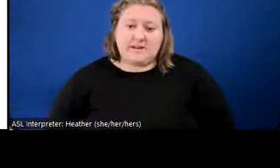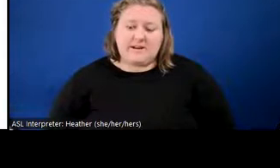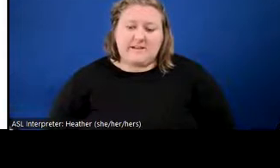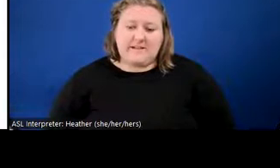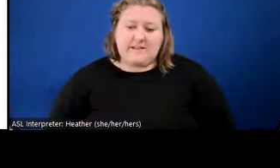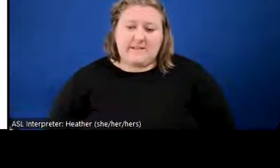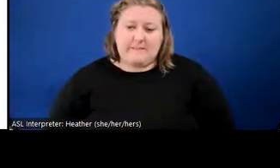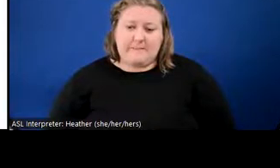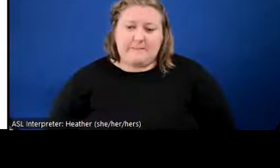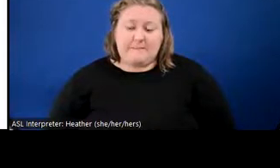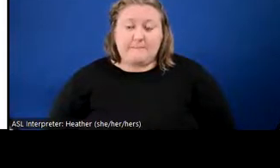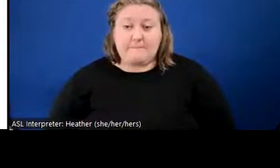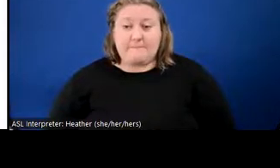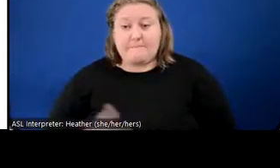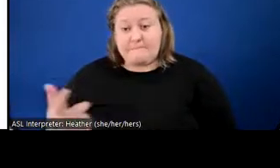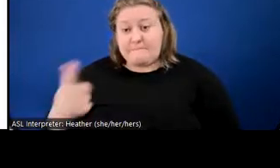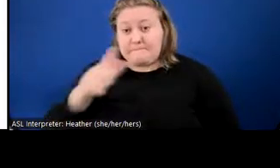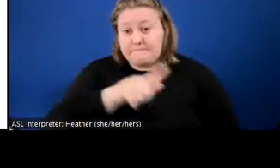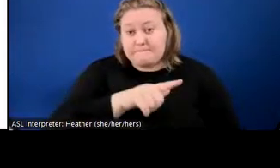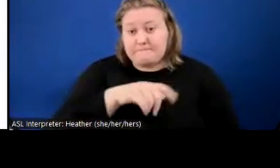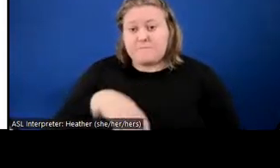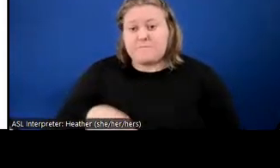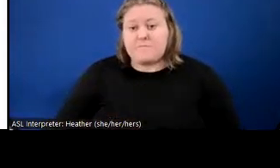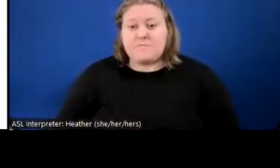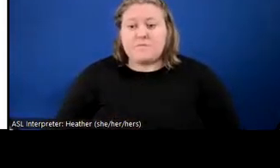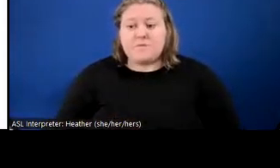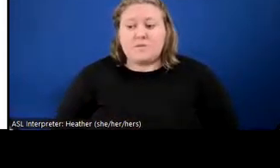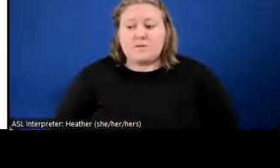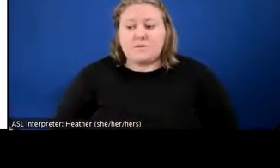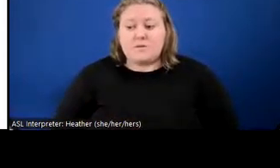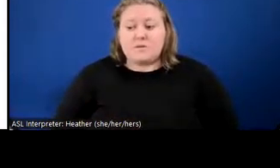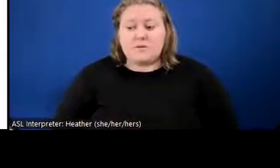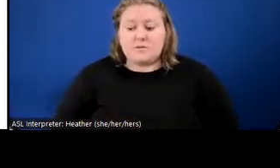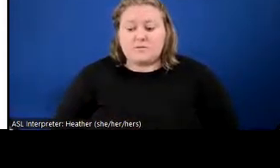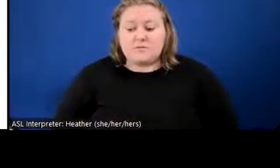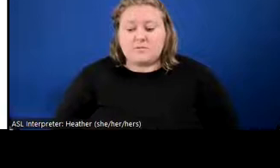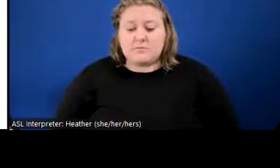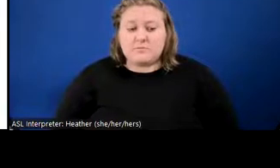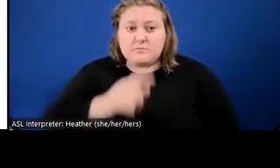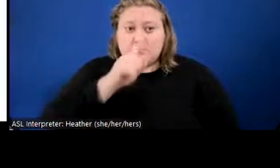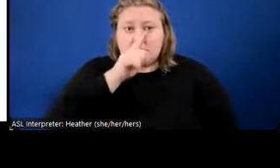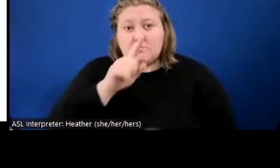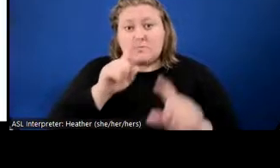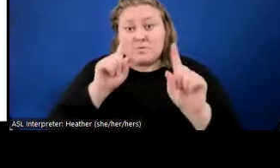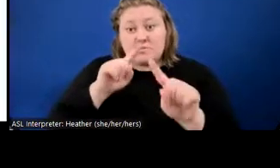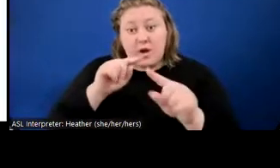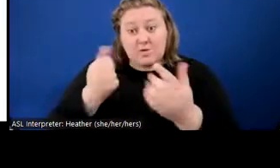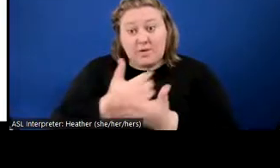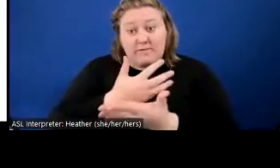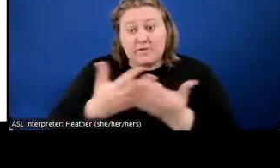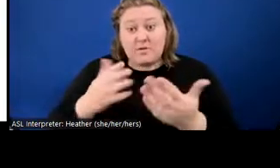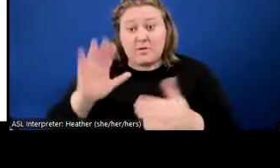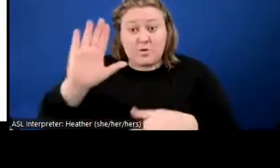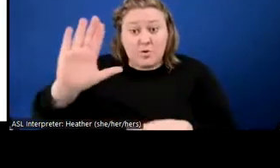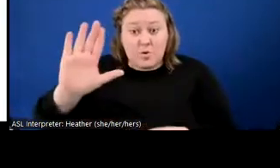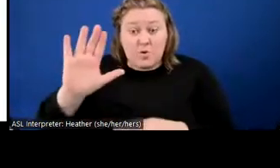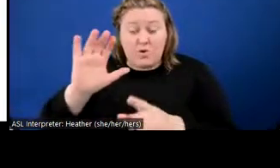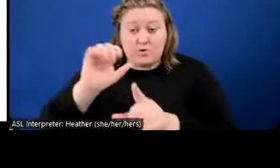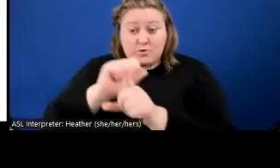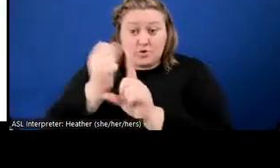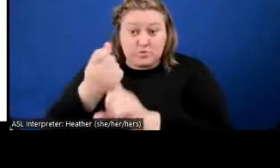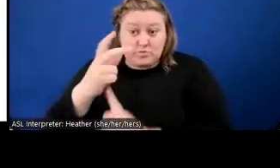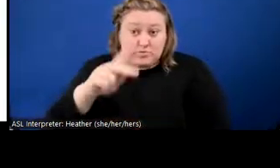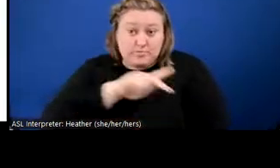So, um, I will, I'm not going to respond to everything. I think it's a matter is something that was... personal to you,